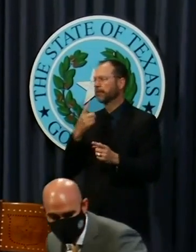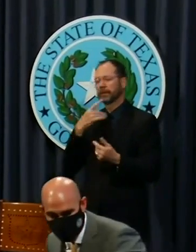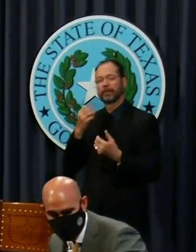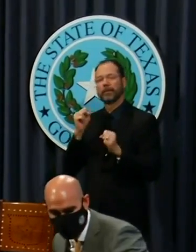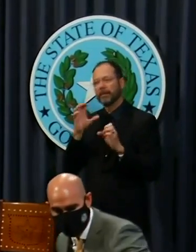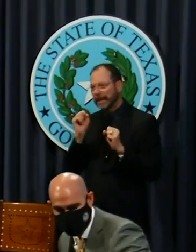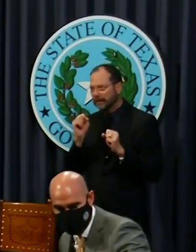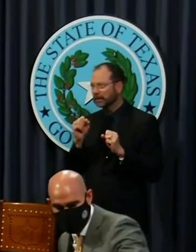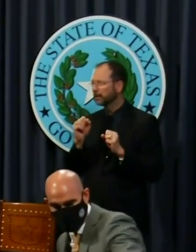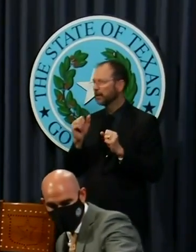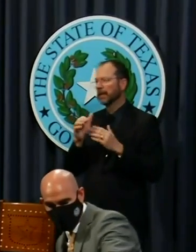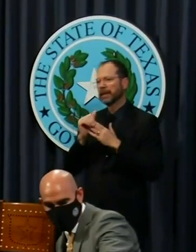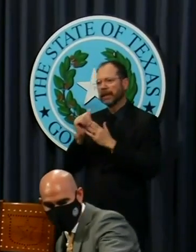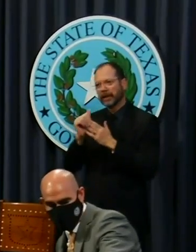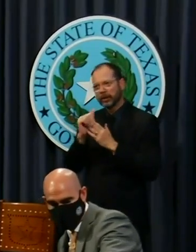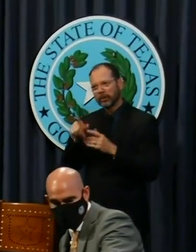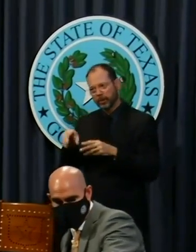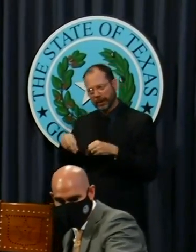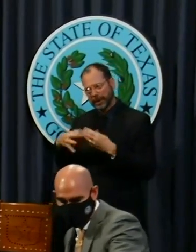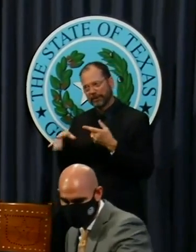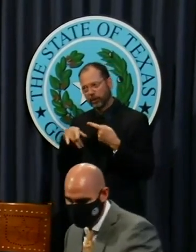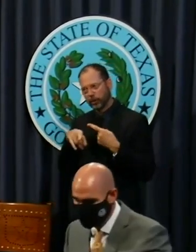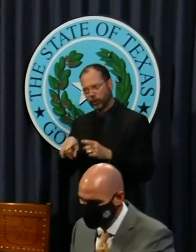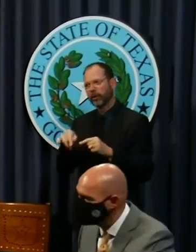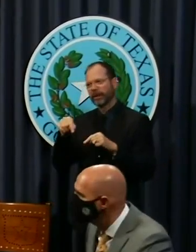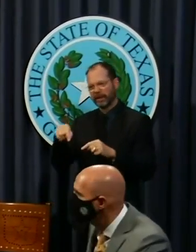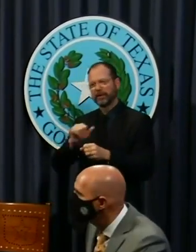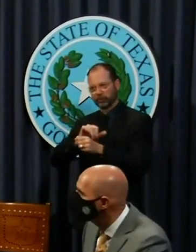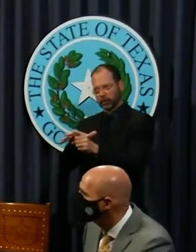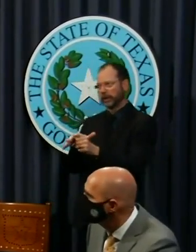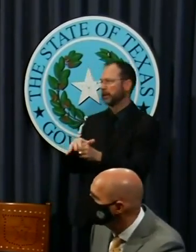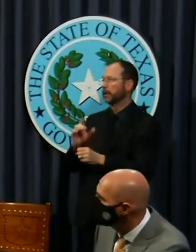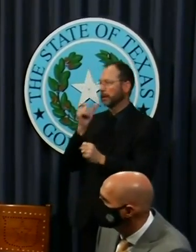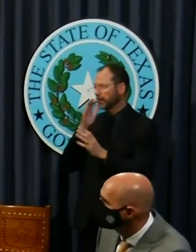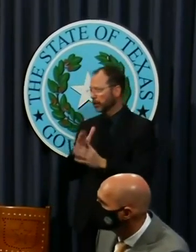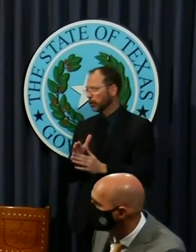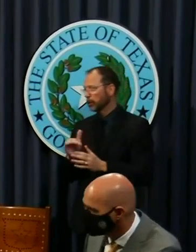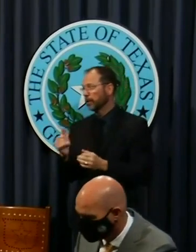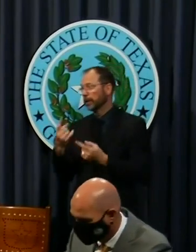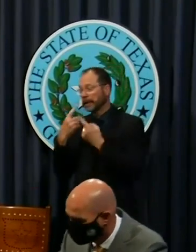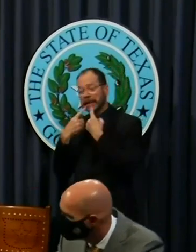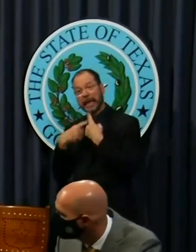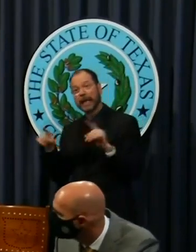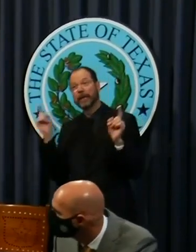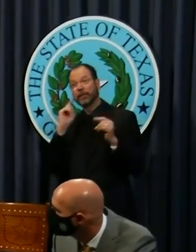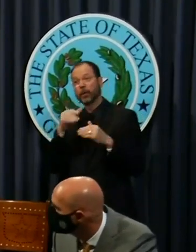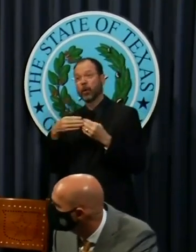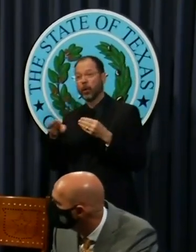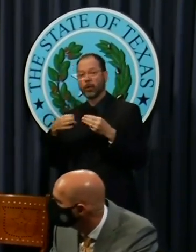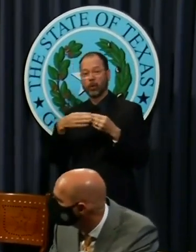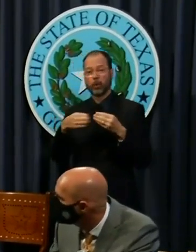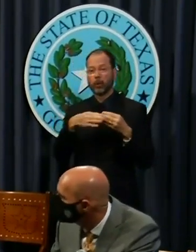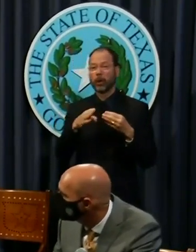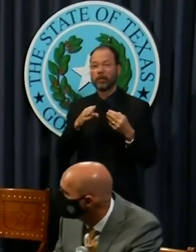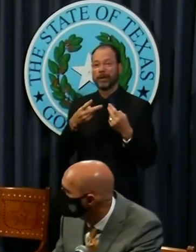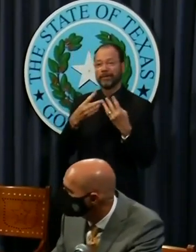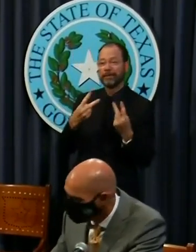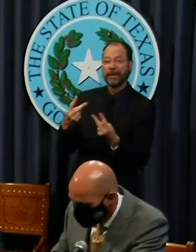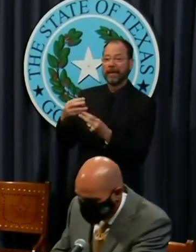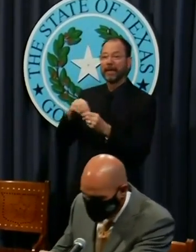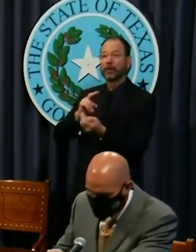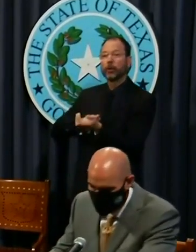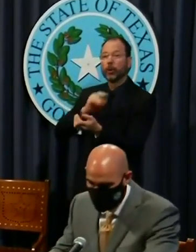leadership that you've provided during this pandemic. Governor, the announcement for opening up visitation, expanding